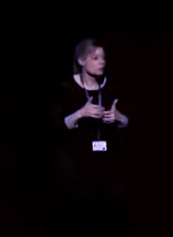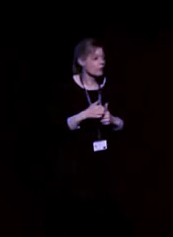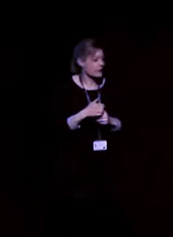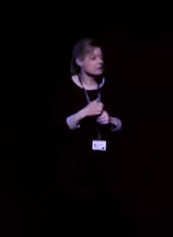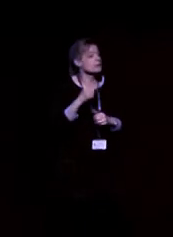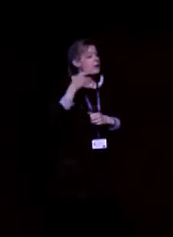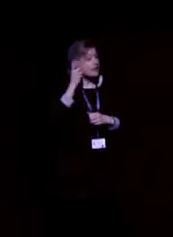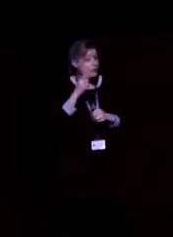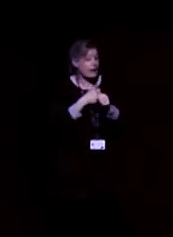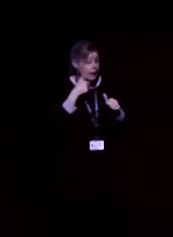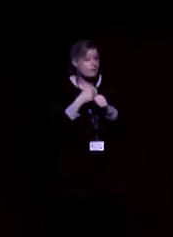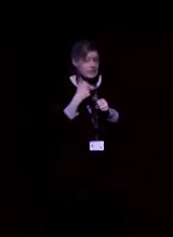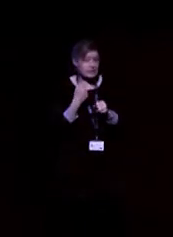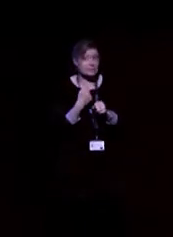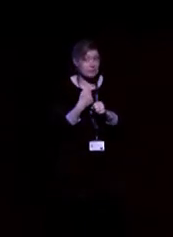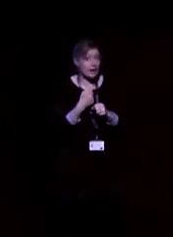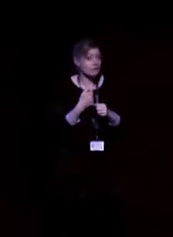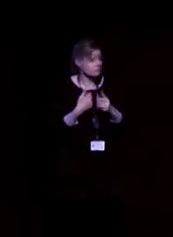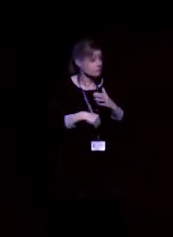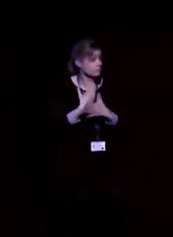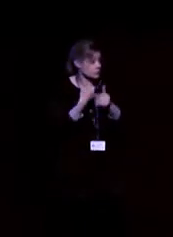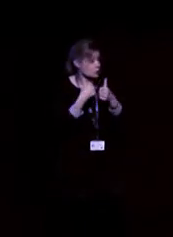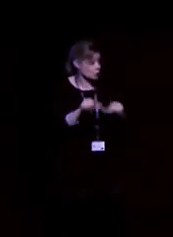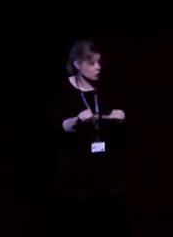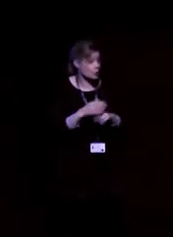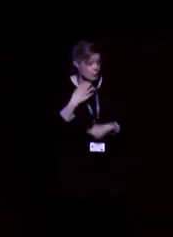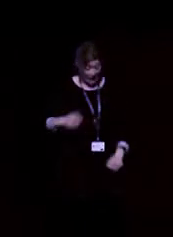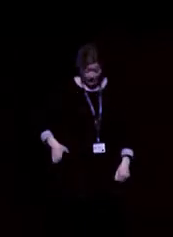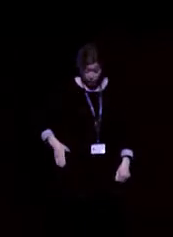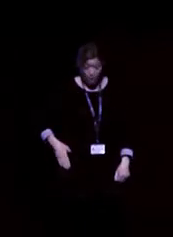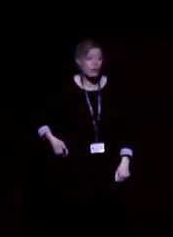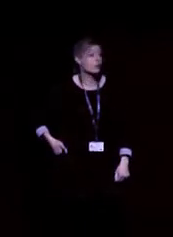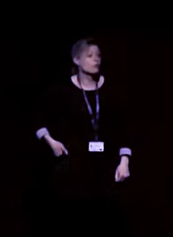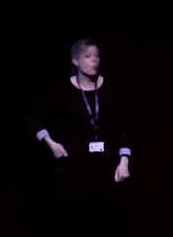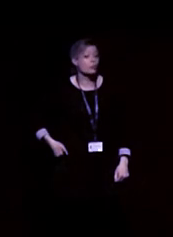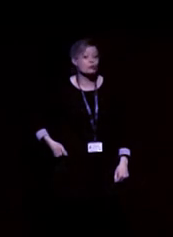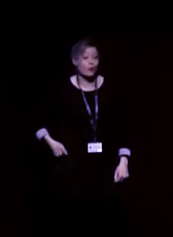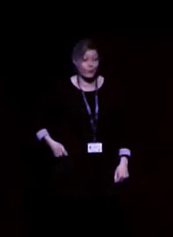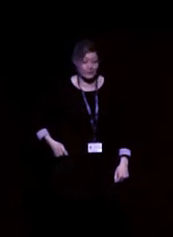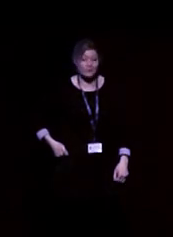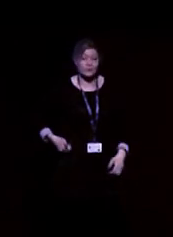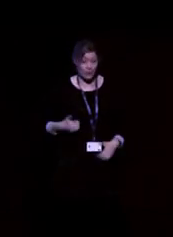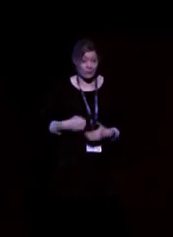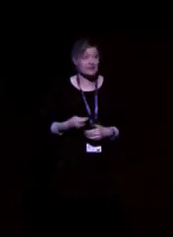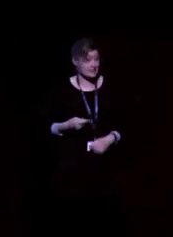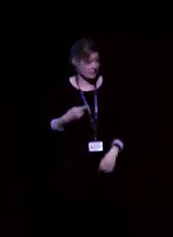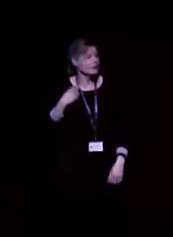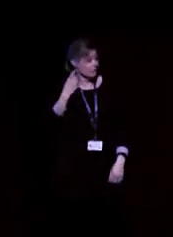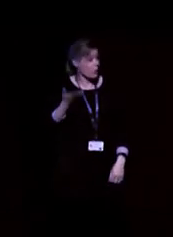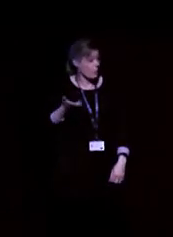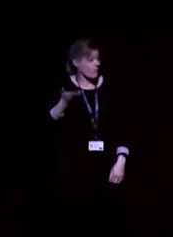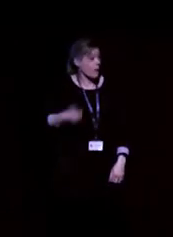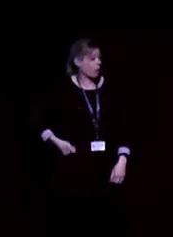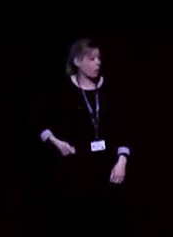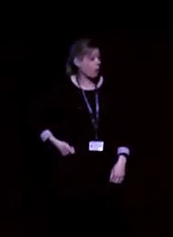solution for this. Remote controls can be kept in your pocket and you can adjust the volume control or programmes without